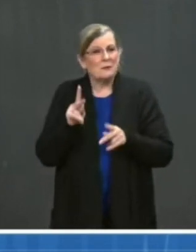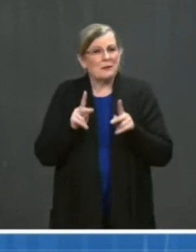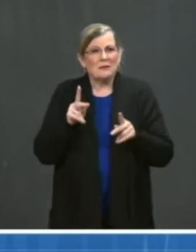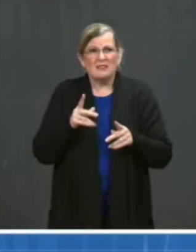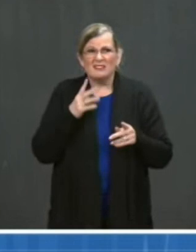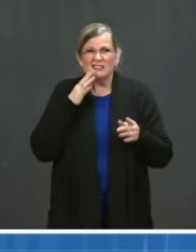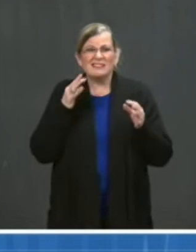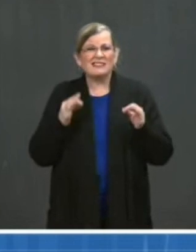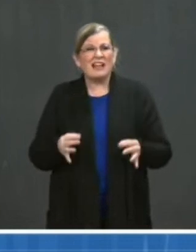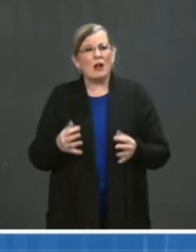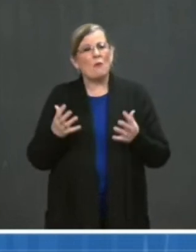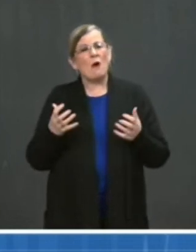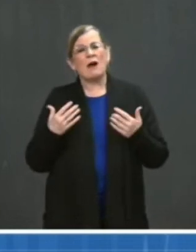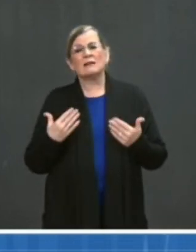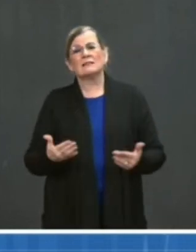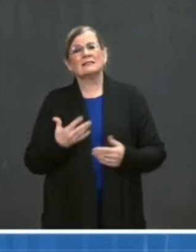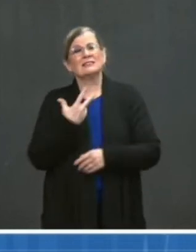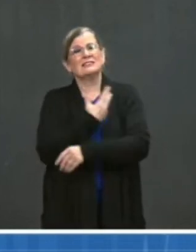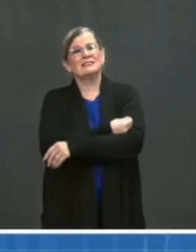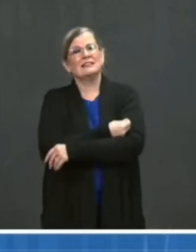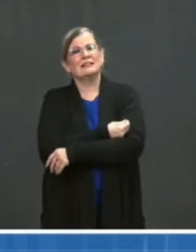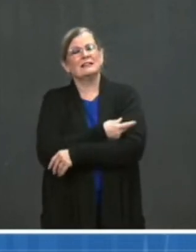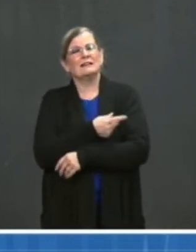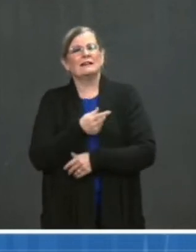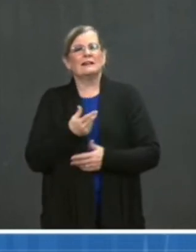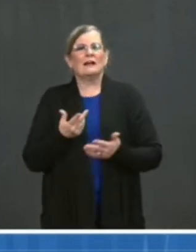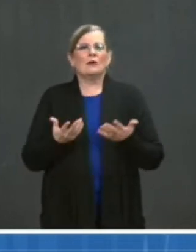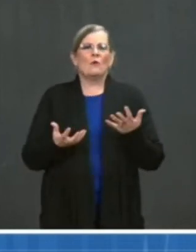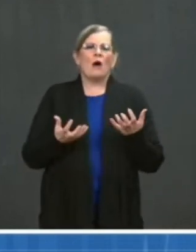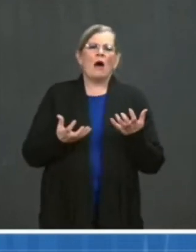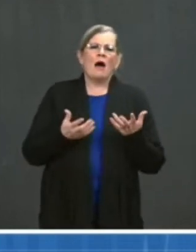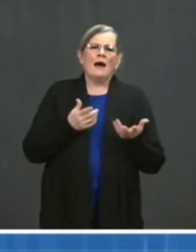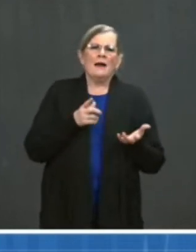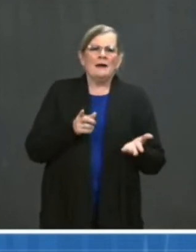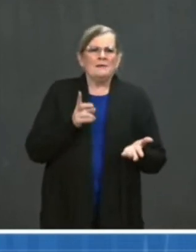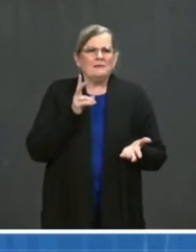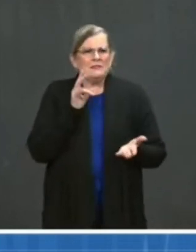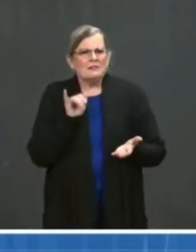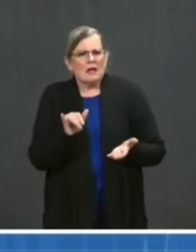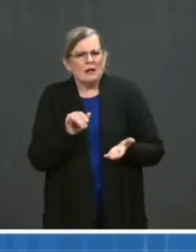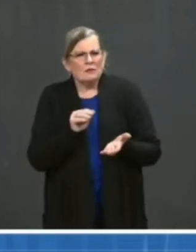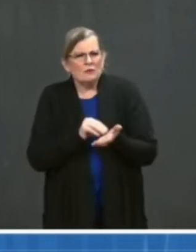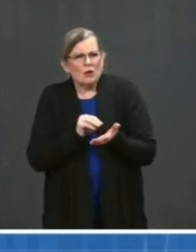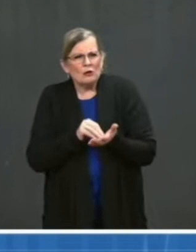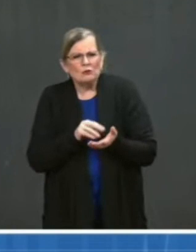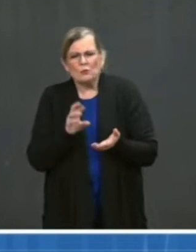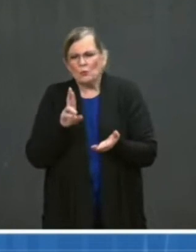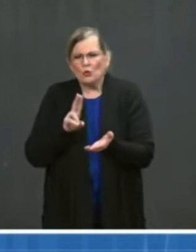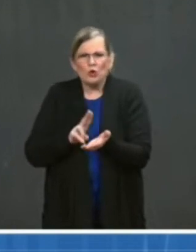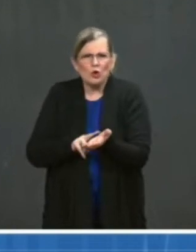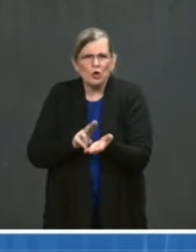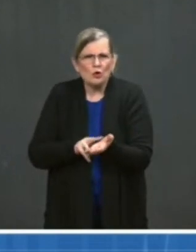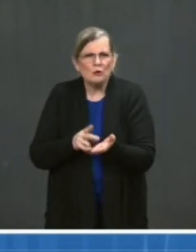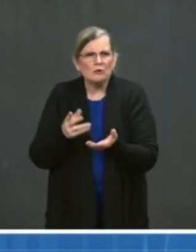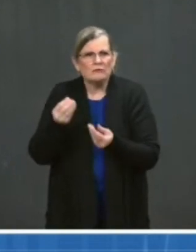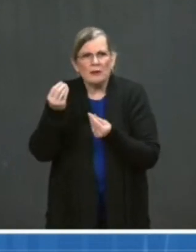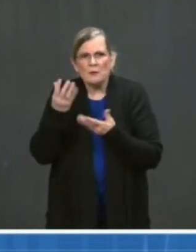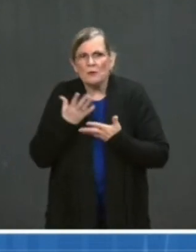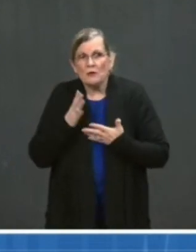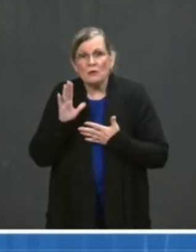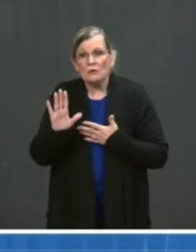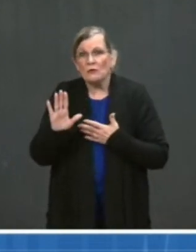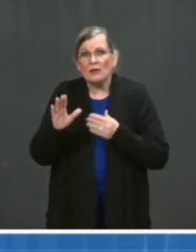from the people they know and trust. That may be a doctor or a nurse. It may be a teacher or a minister. It might be a family member or a friend.